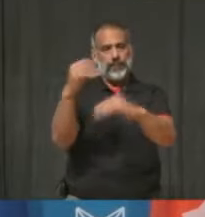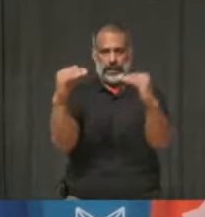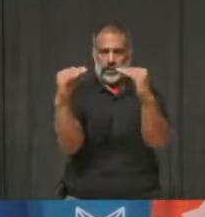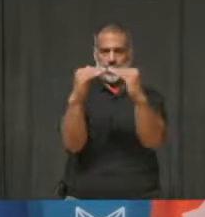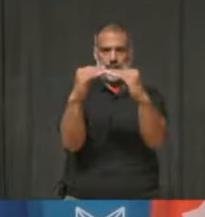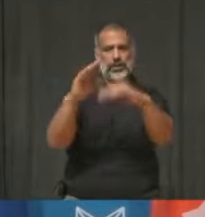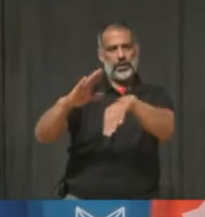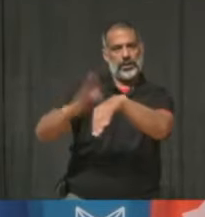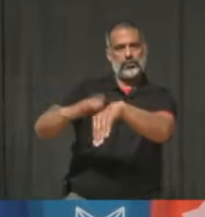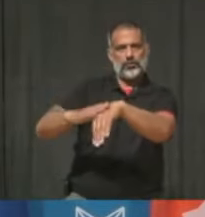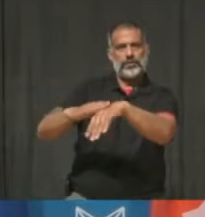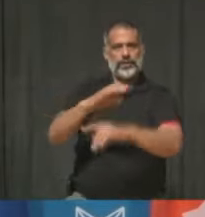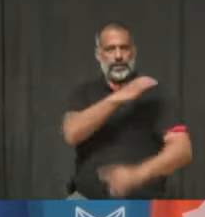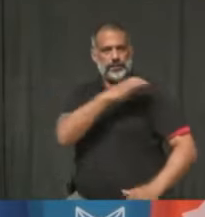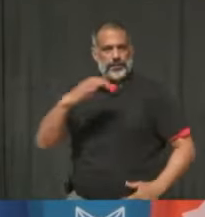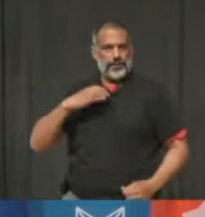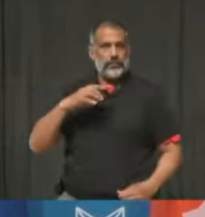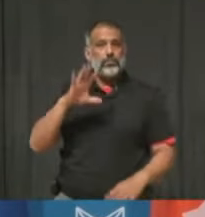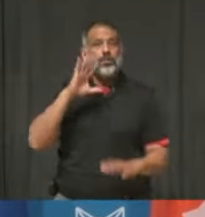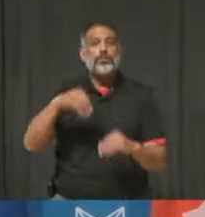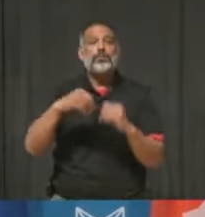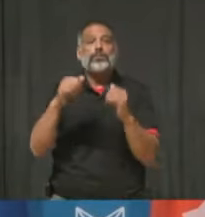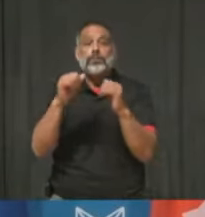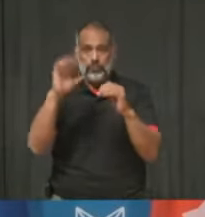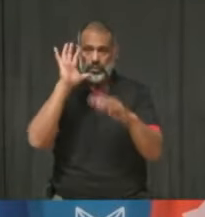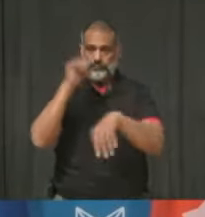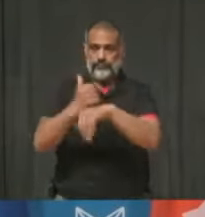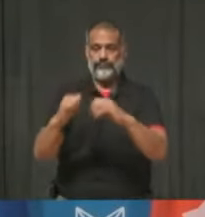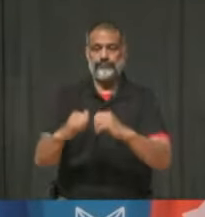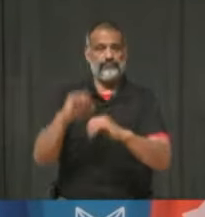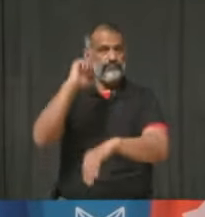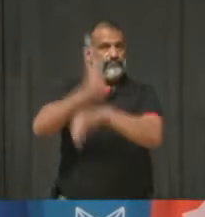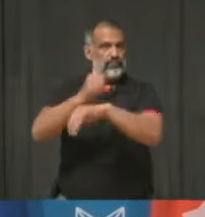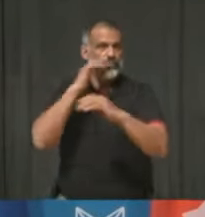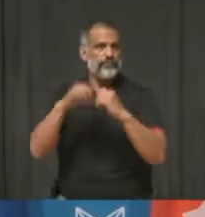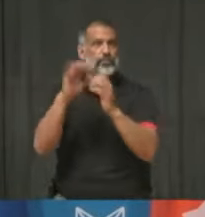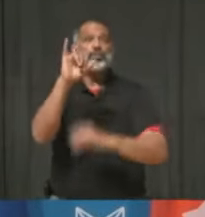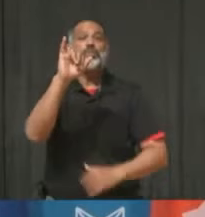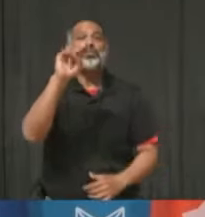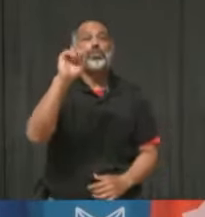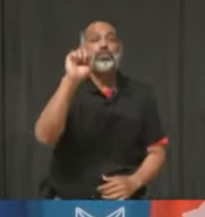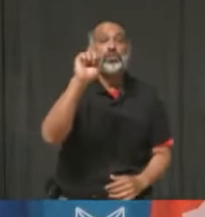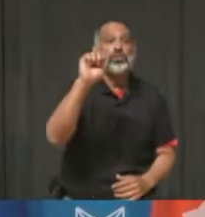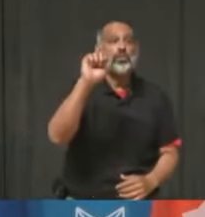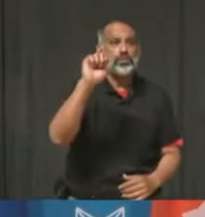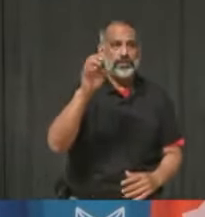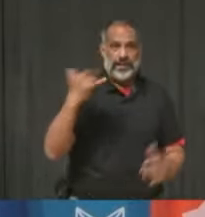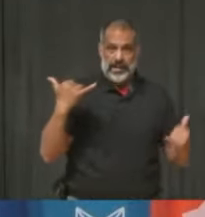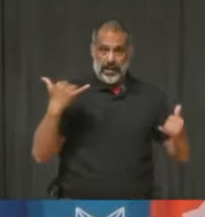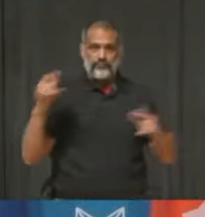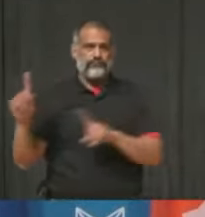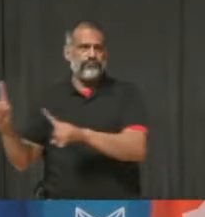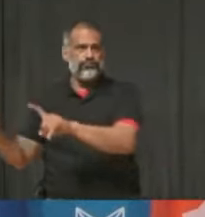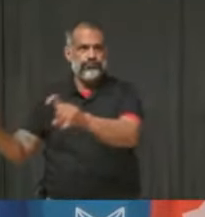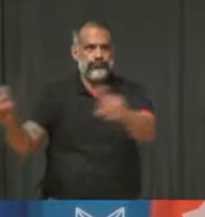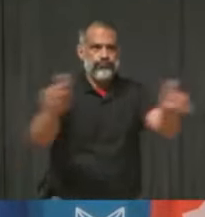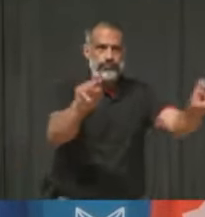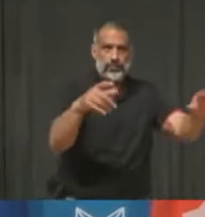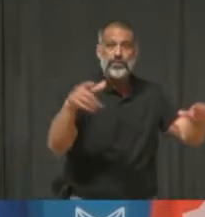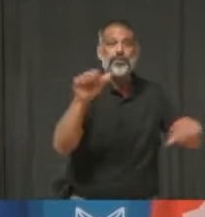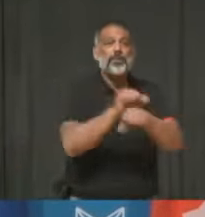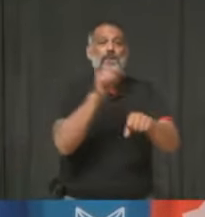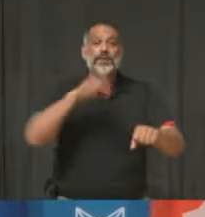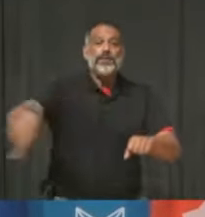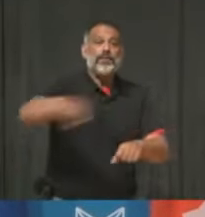established in June. We're actually out right now asking employees for their interest in joining it. And the idea would be is that this group of probably between